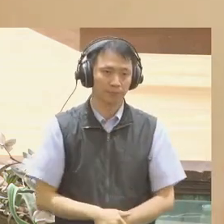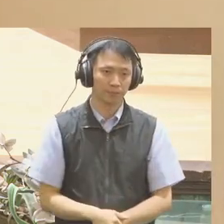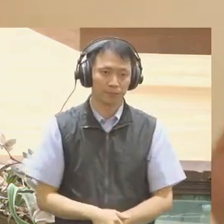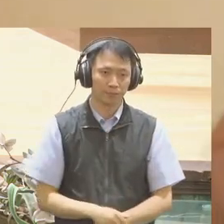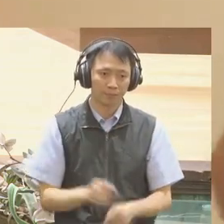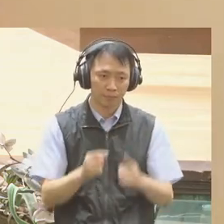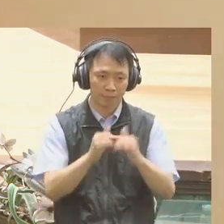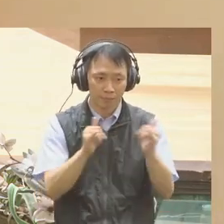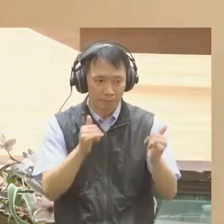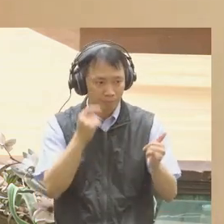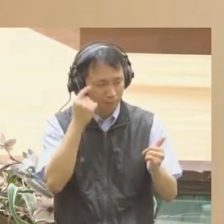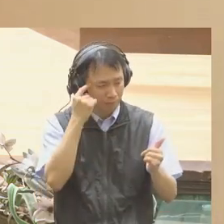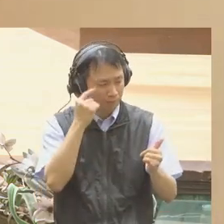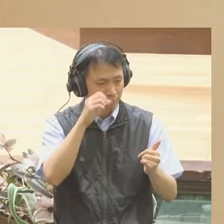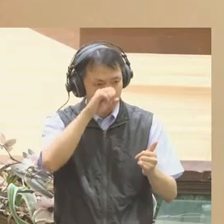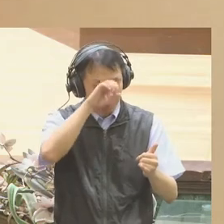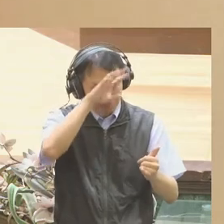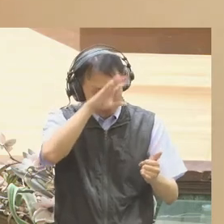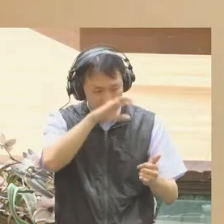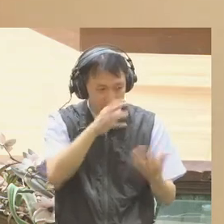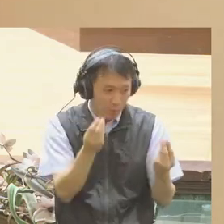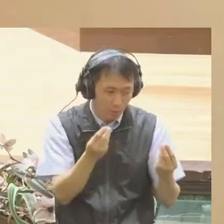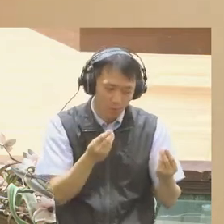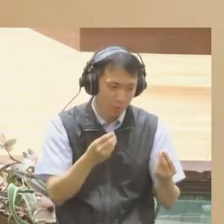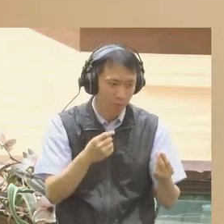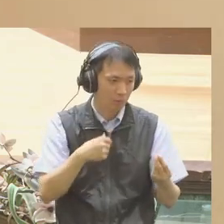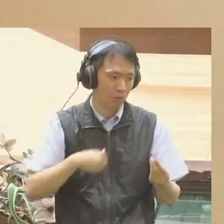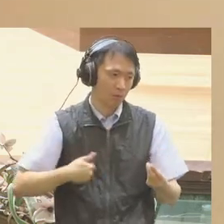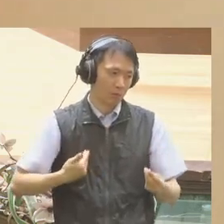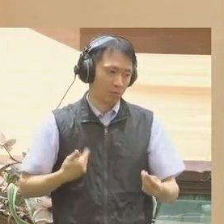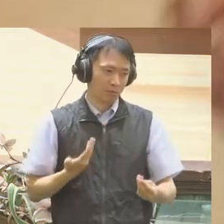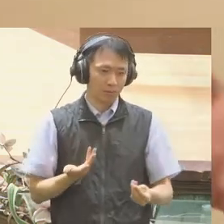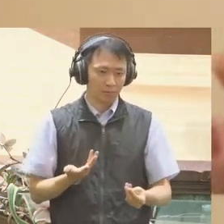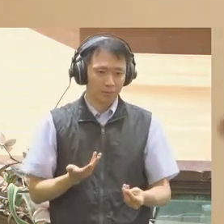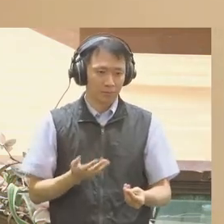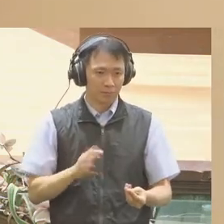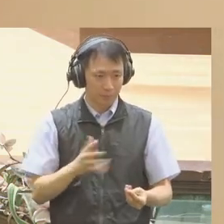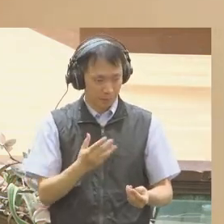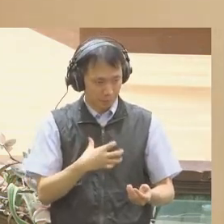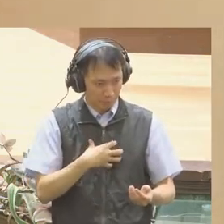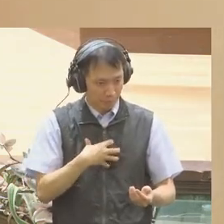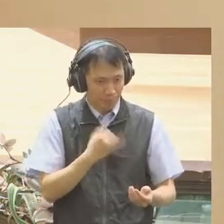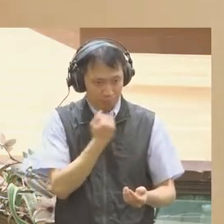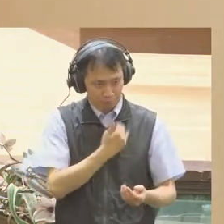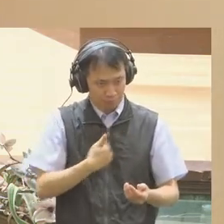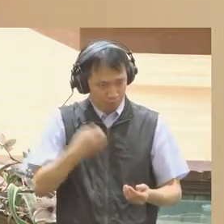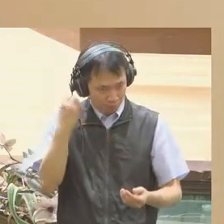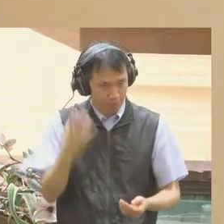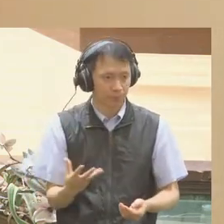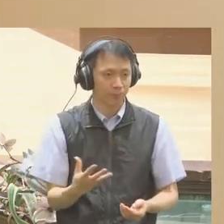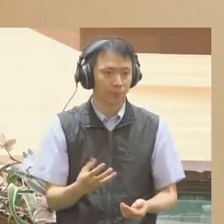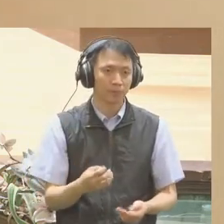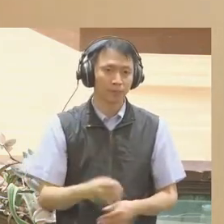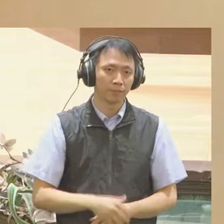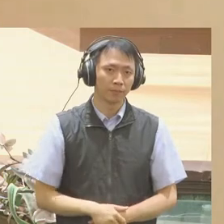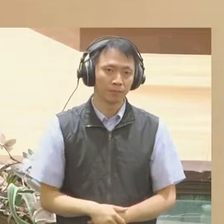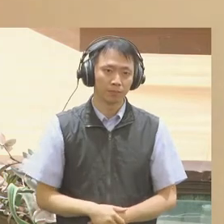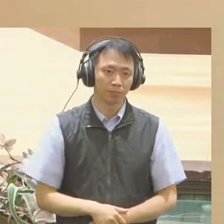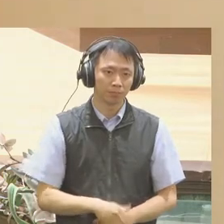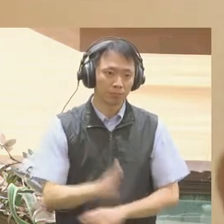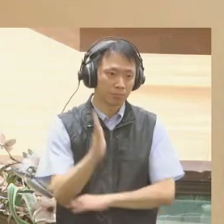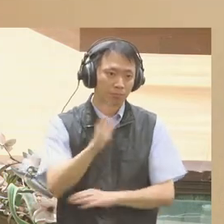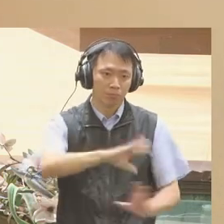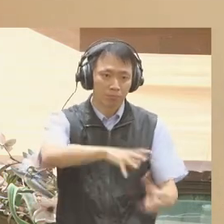And that's one large benefit of many of the new forms of citizen assemblies popping up all over the world. They expand our collective imaginations as citizens